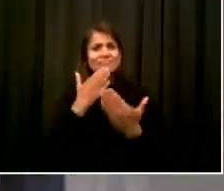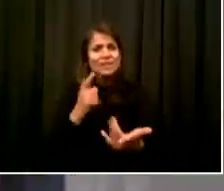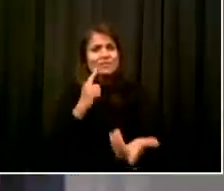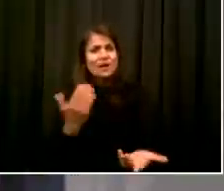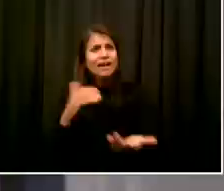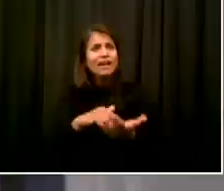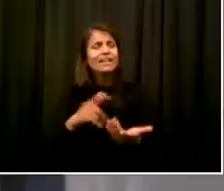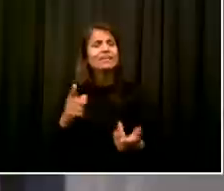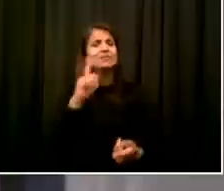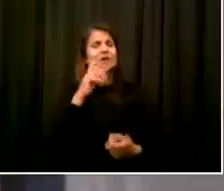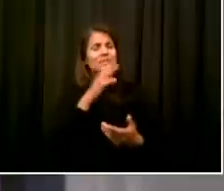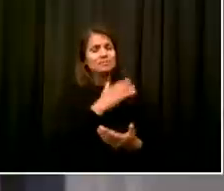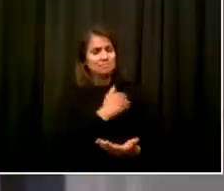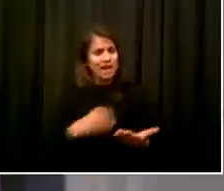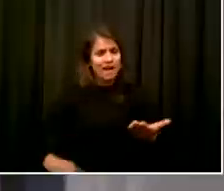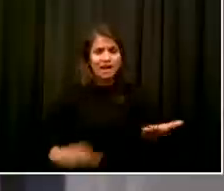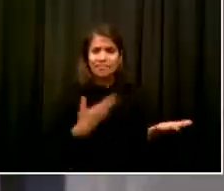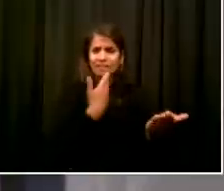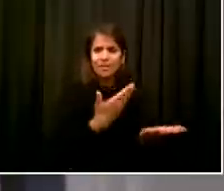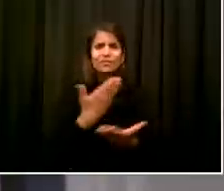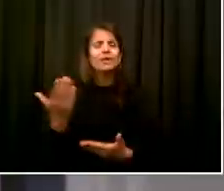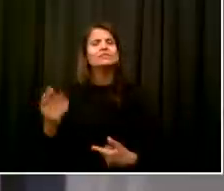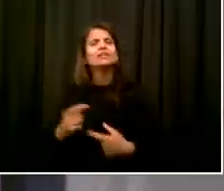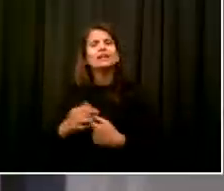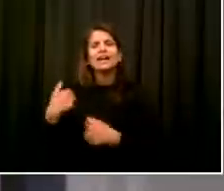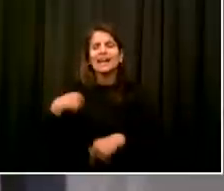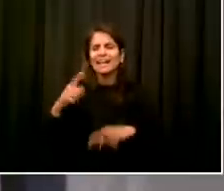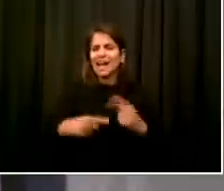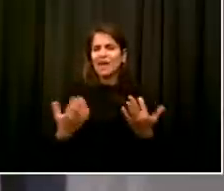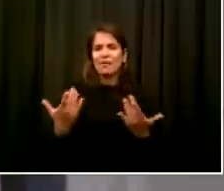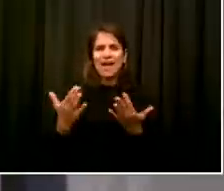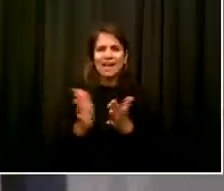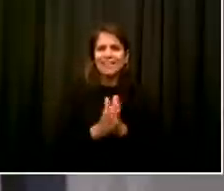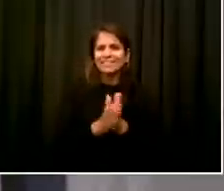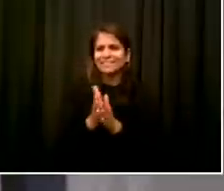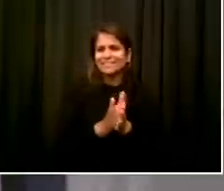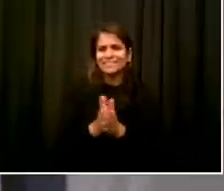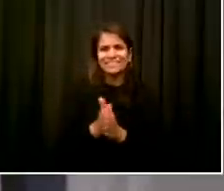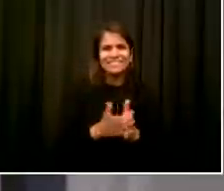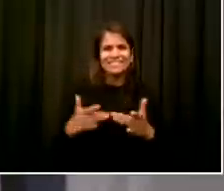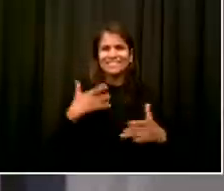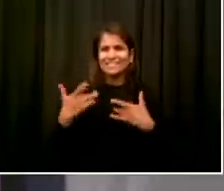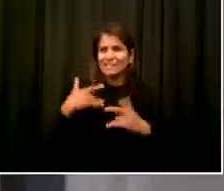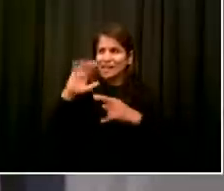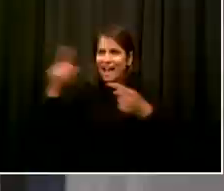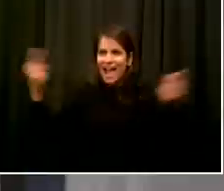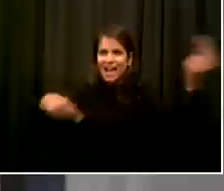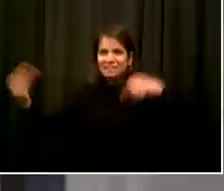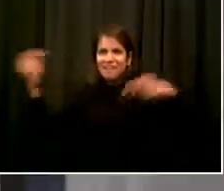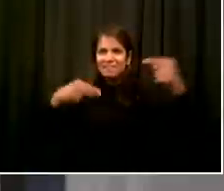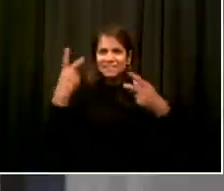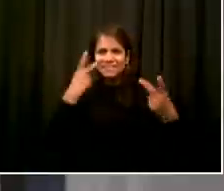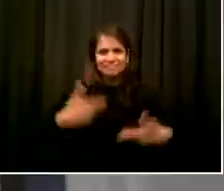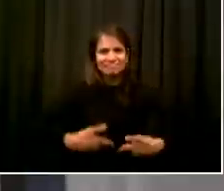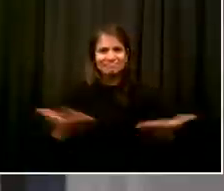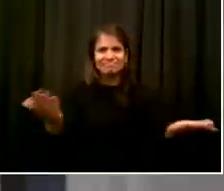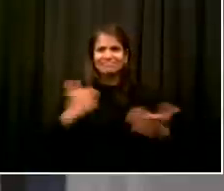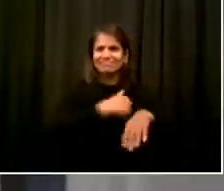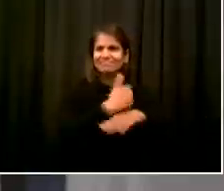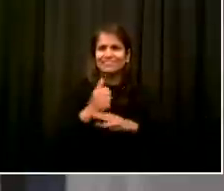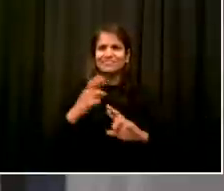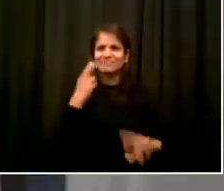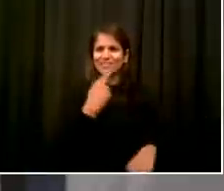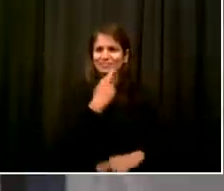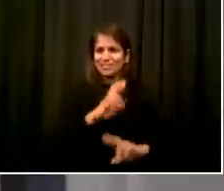happen. And we can't wait to see you at an outdoor cafe at a restaurant in New York City, through the five